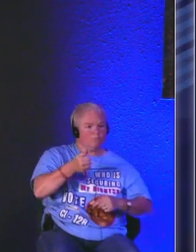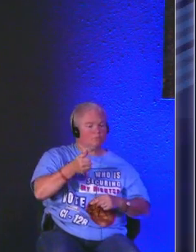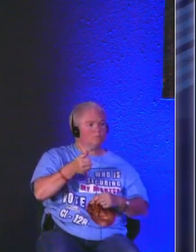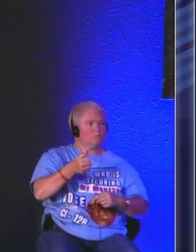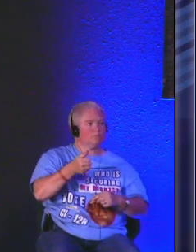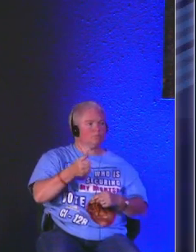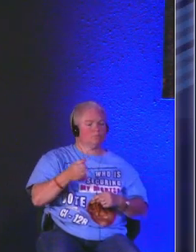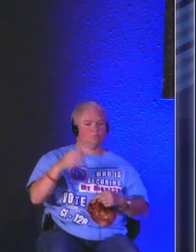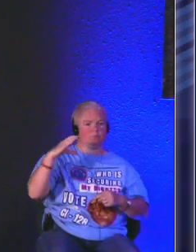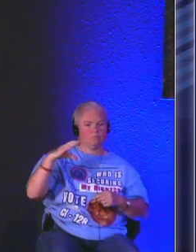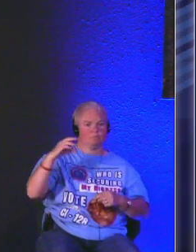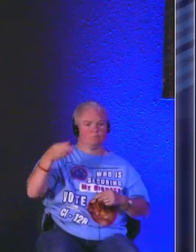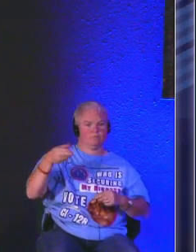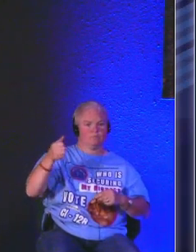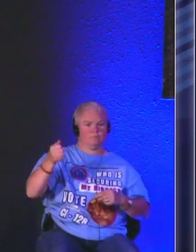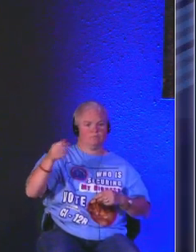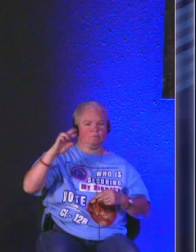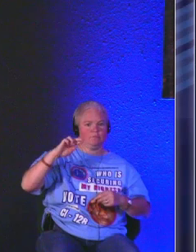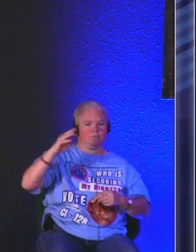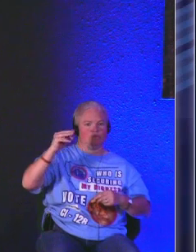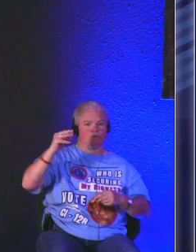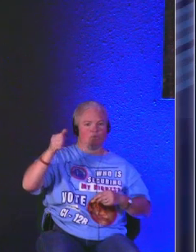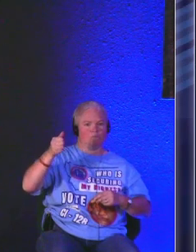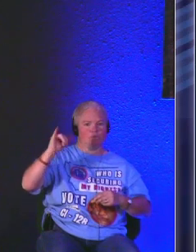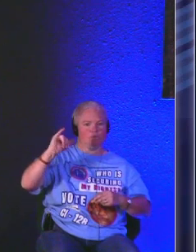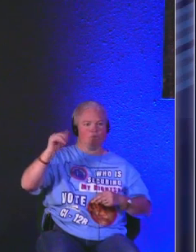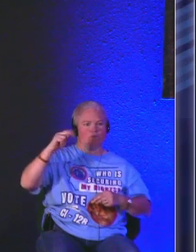is also Charmaine's birthday